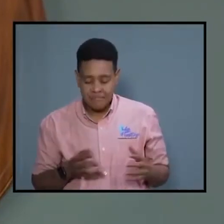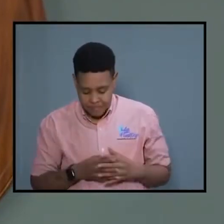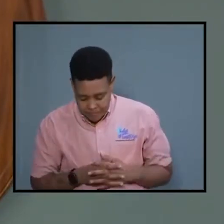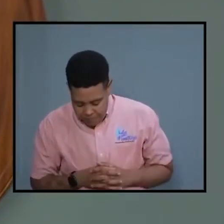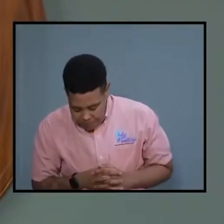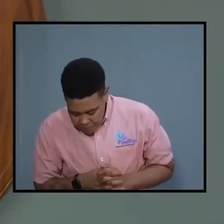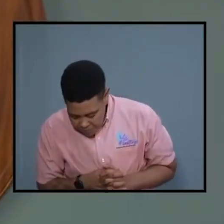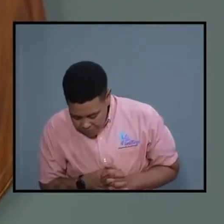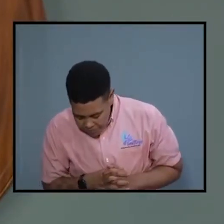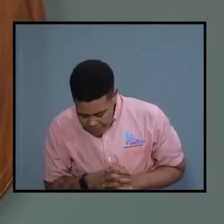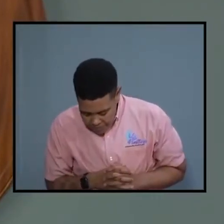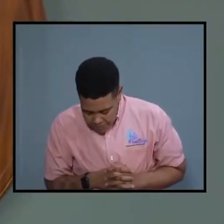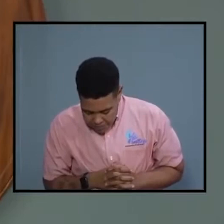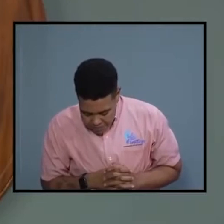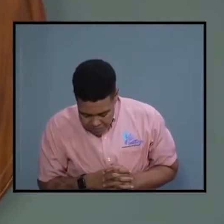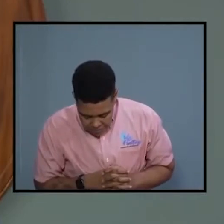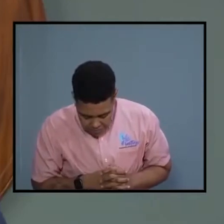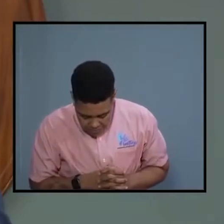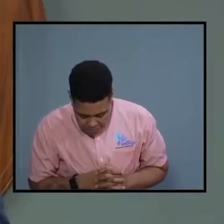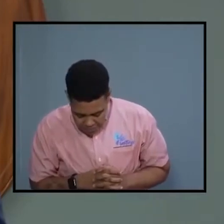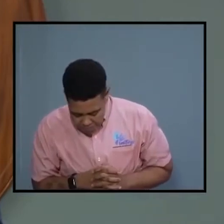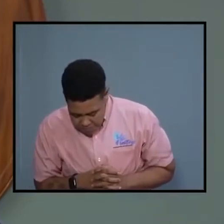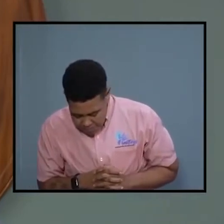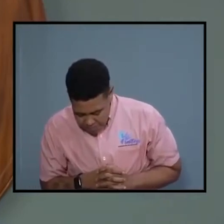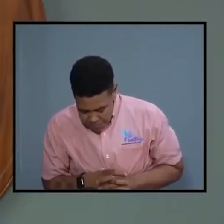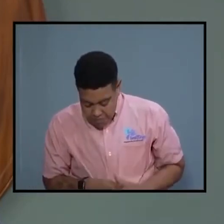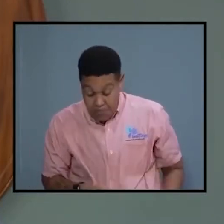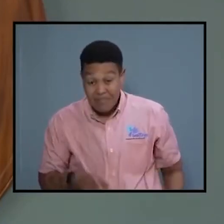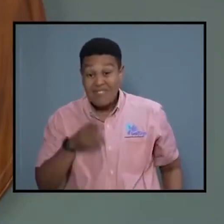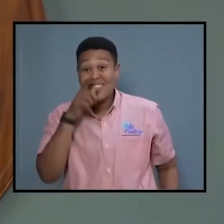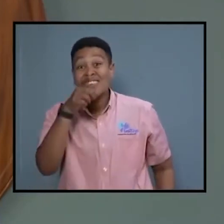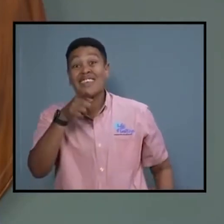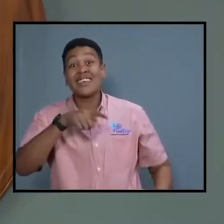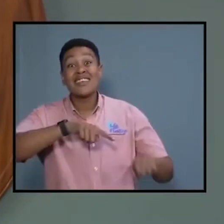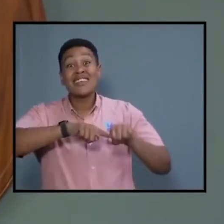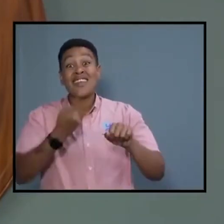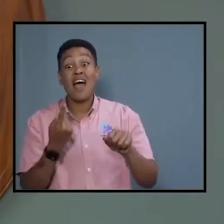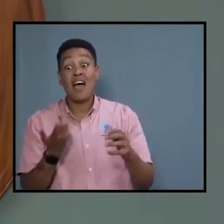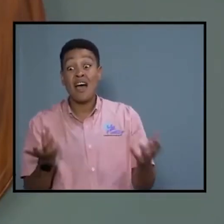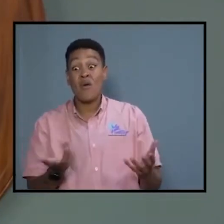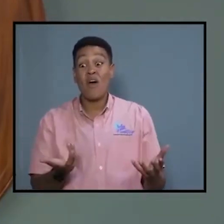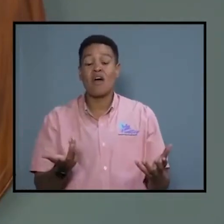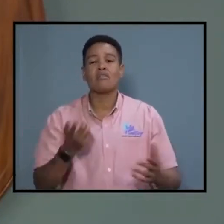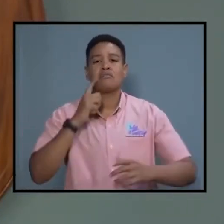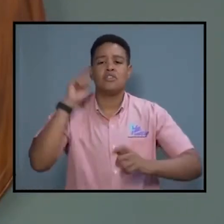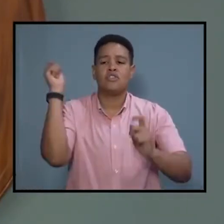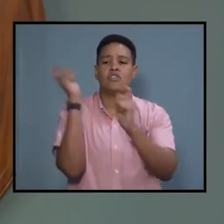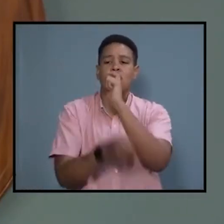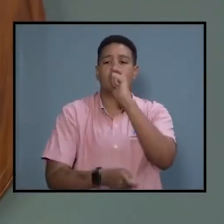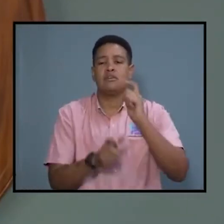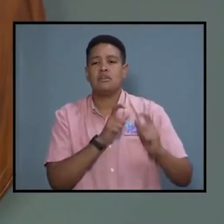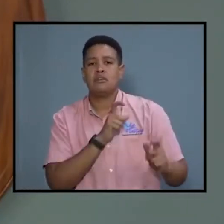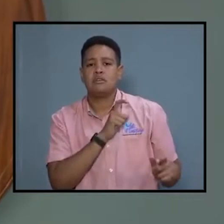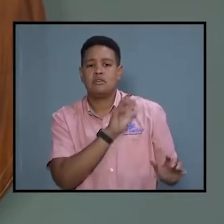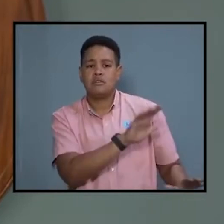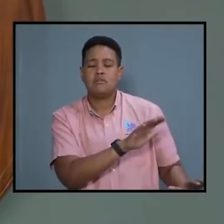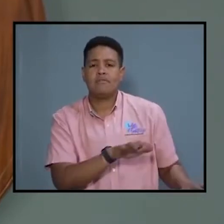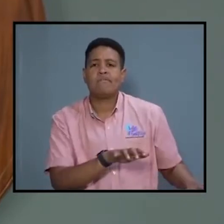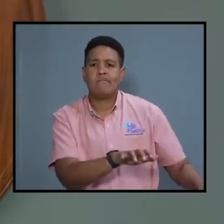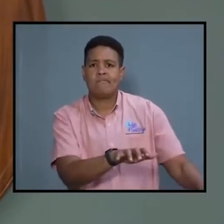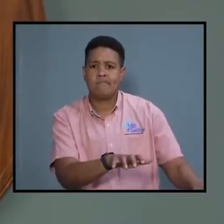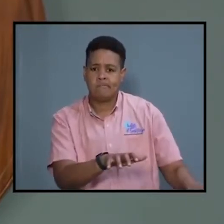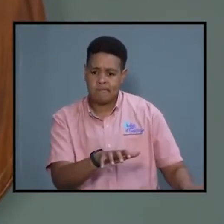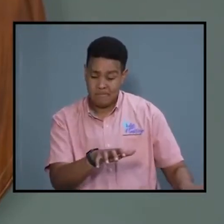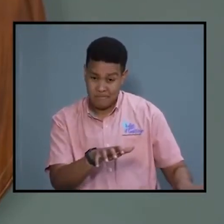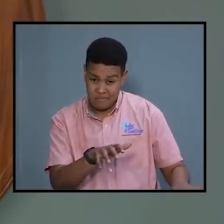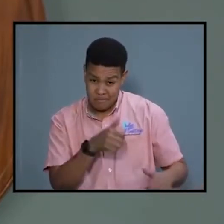This is the beginning of the transformation of our security forces into the security forces that can be